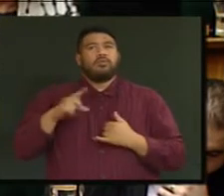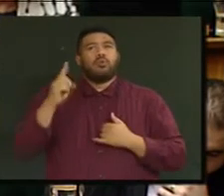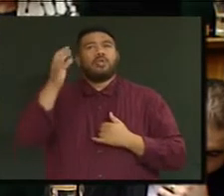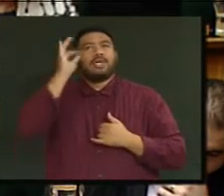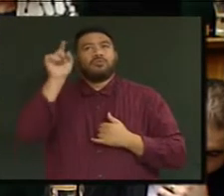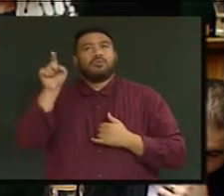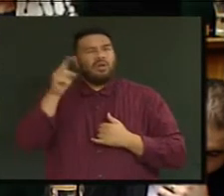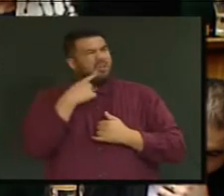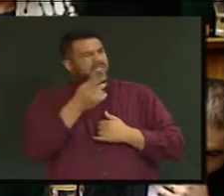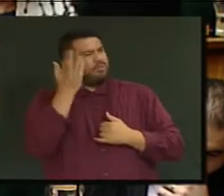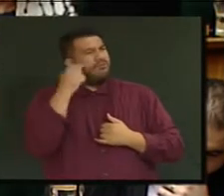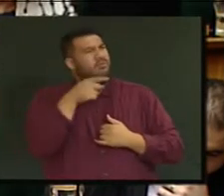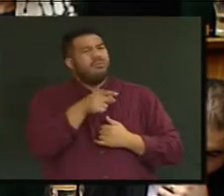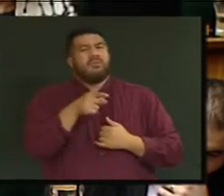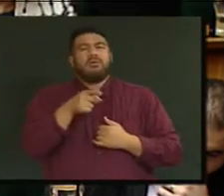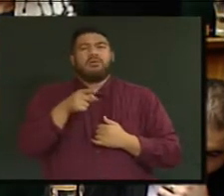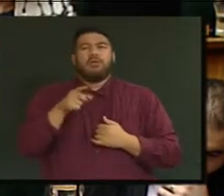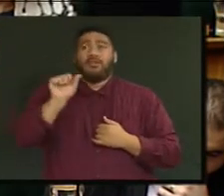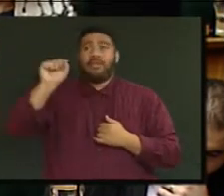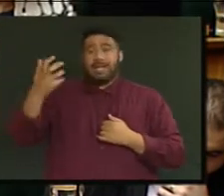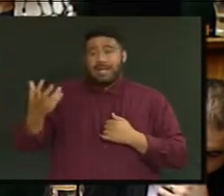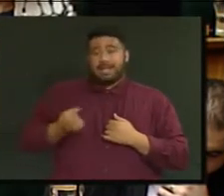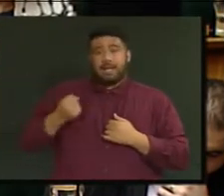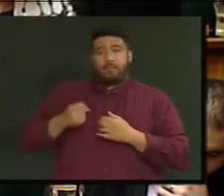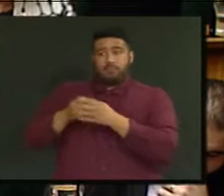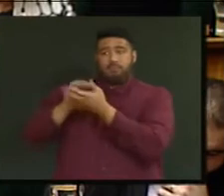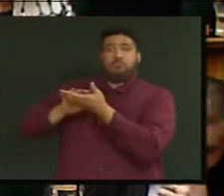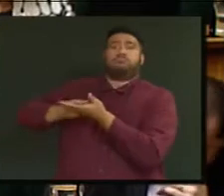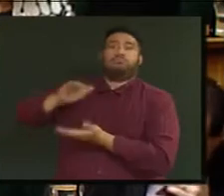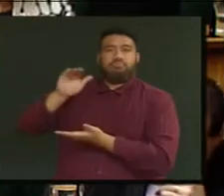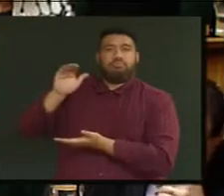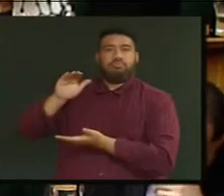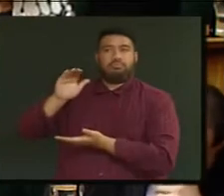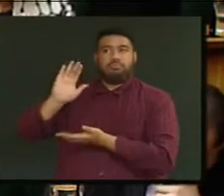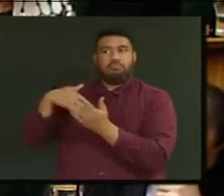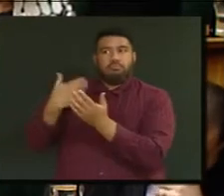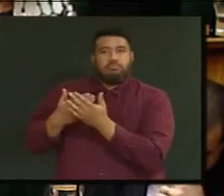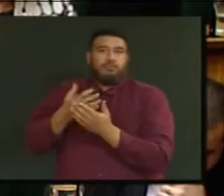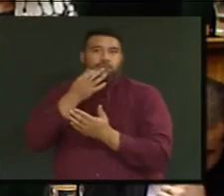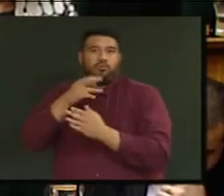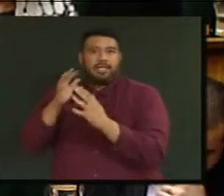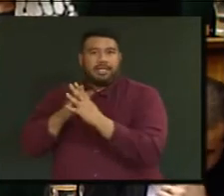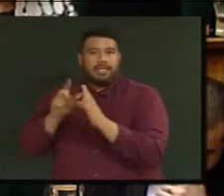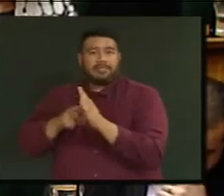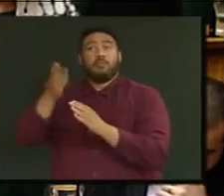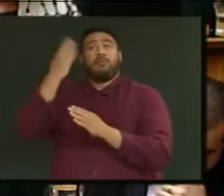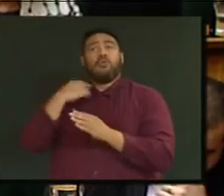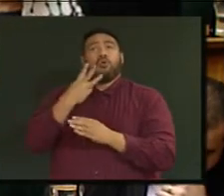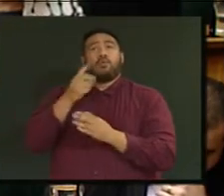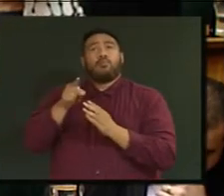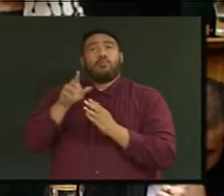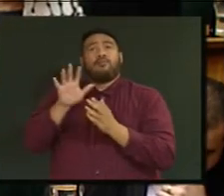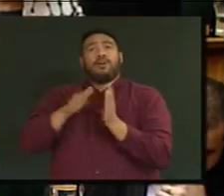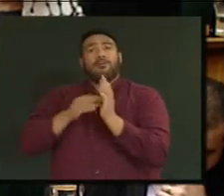member previously, their income has grown substantially over the last couple of years, from $3.5 billion